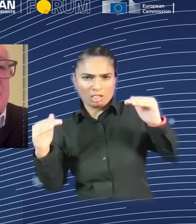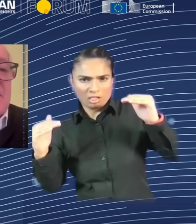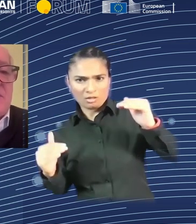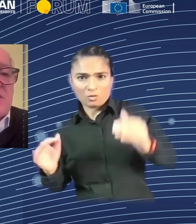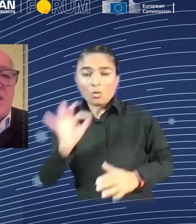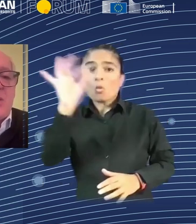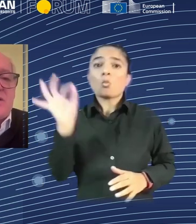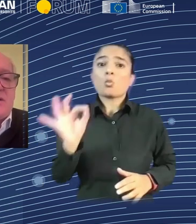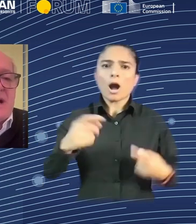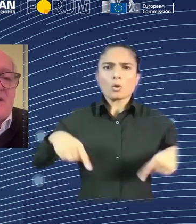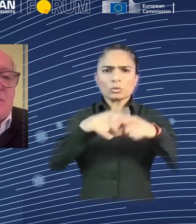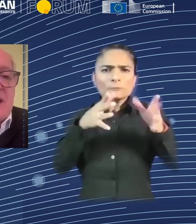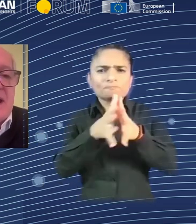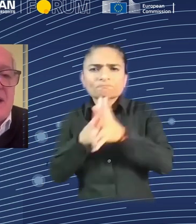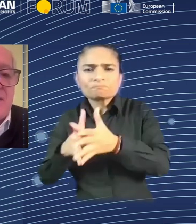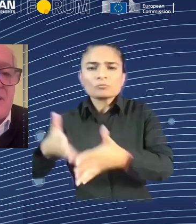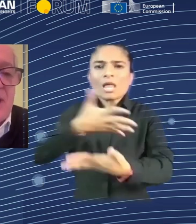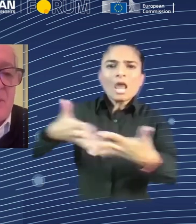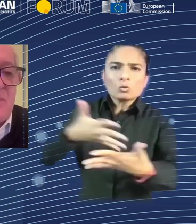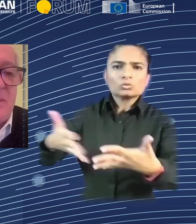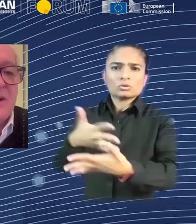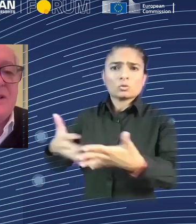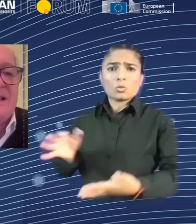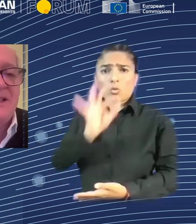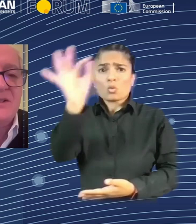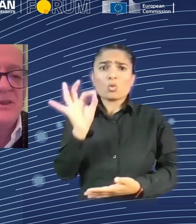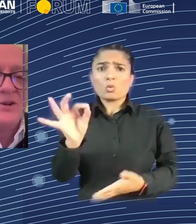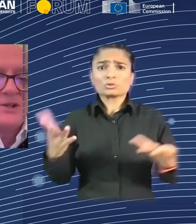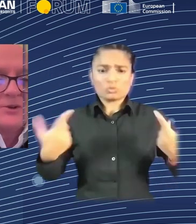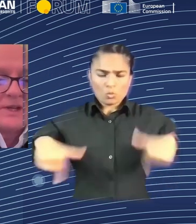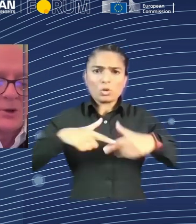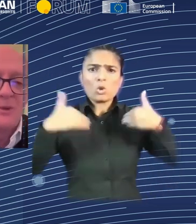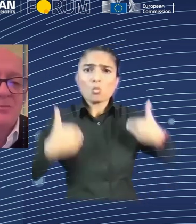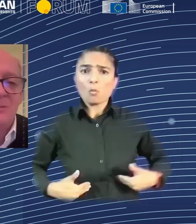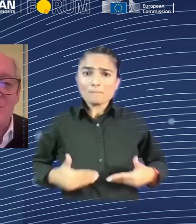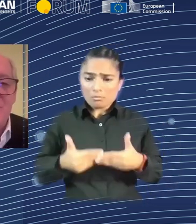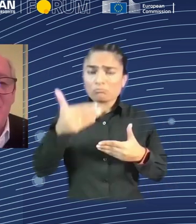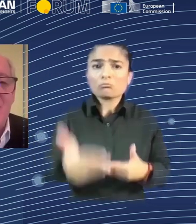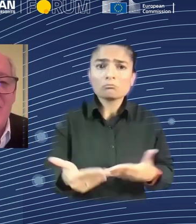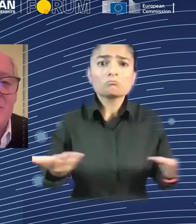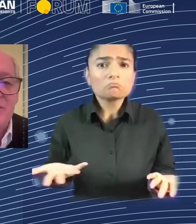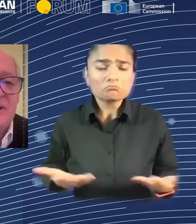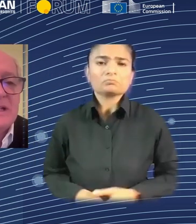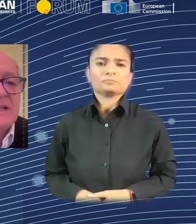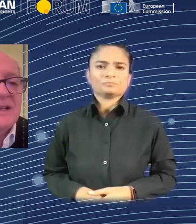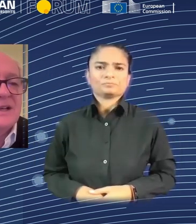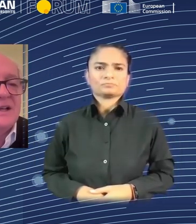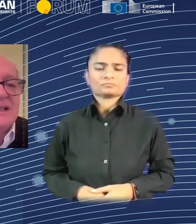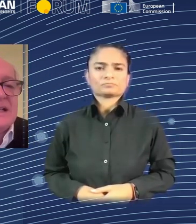And this was a question raised by Keynes in a famous paper in 1930 on the economic problems for our grandchildren.